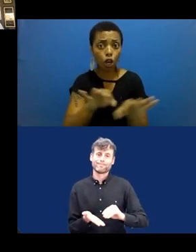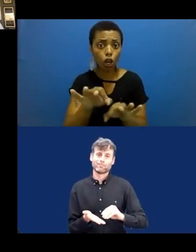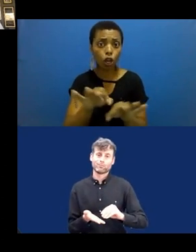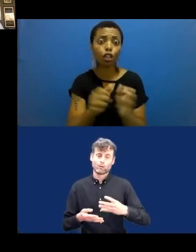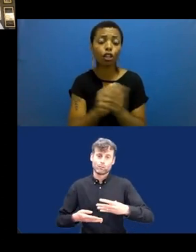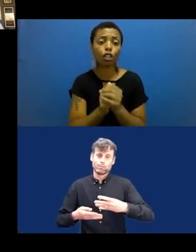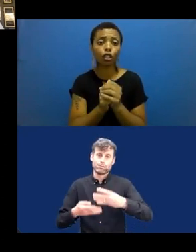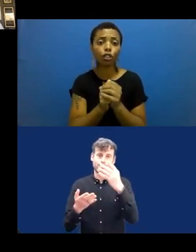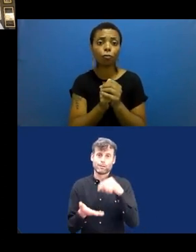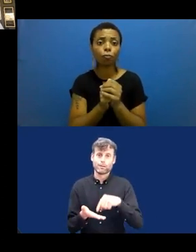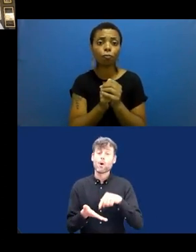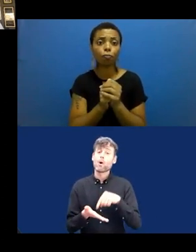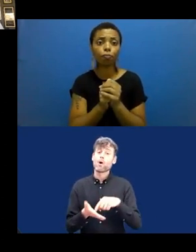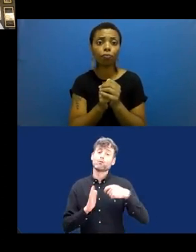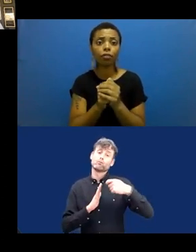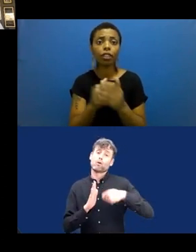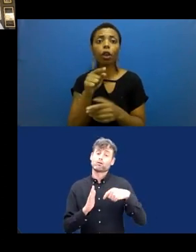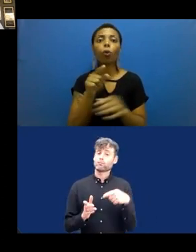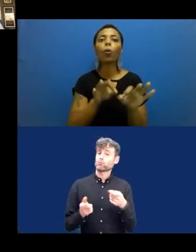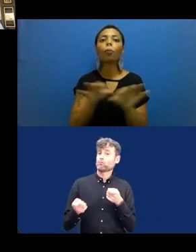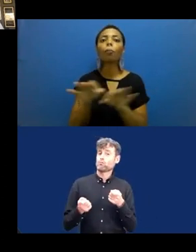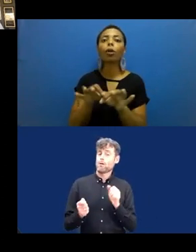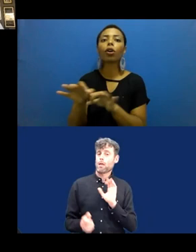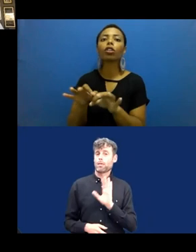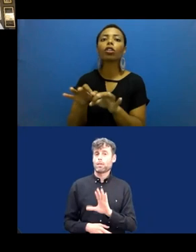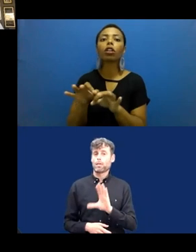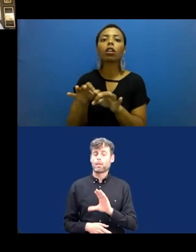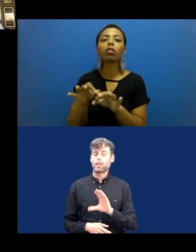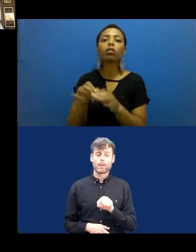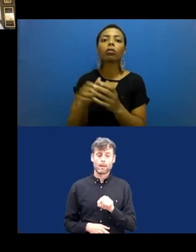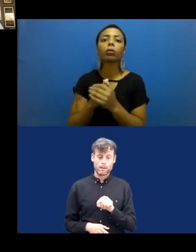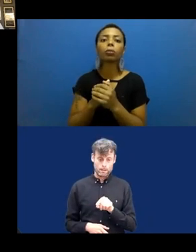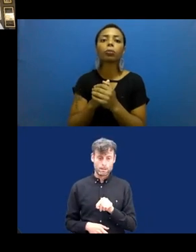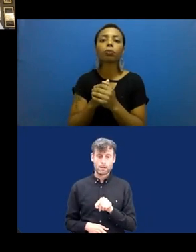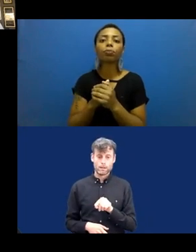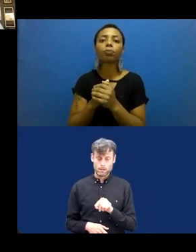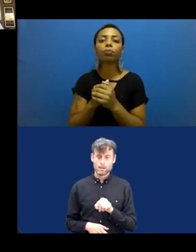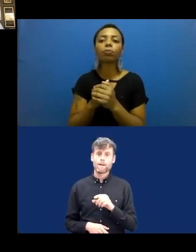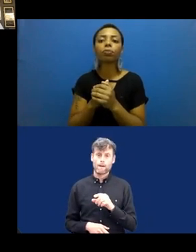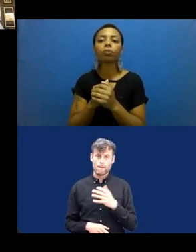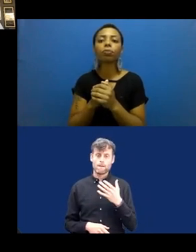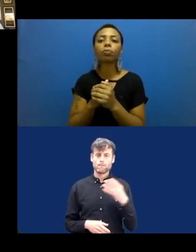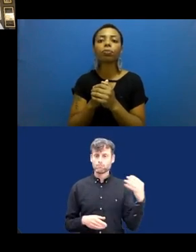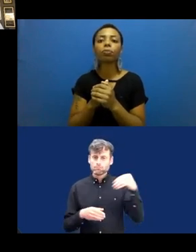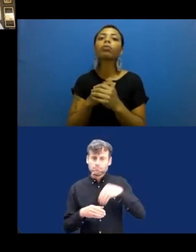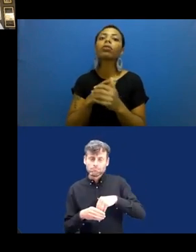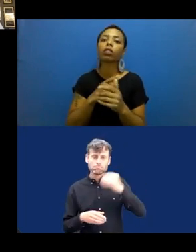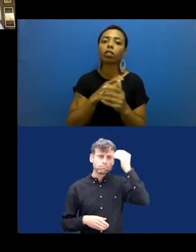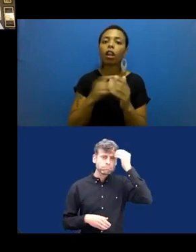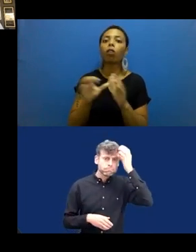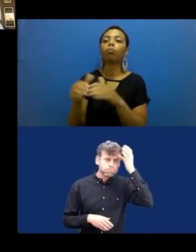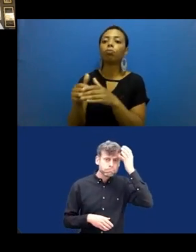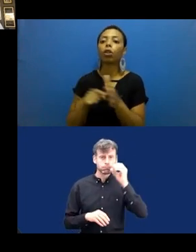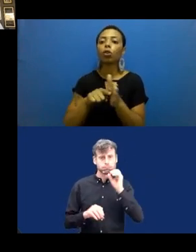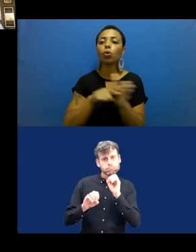The project is run with external consultants for design,